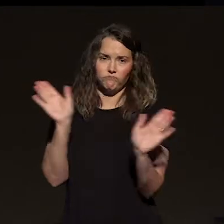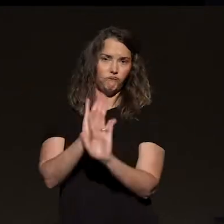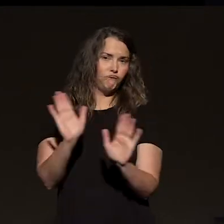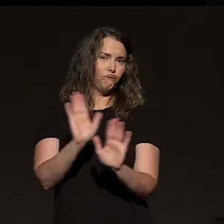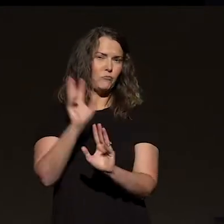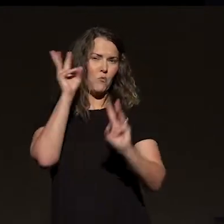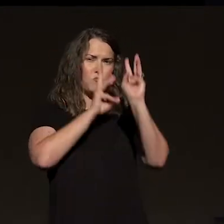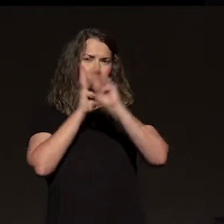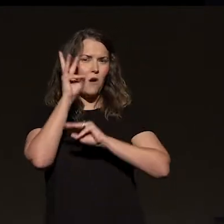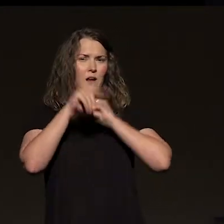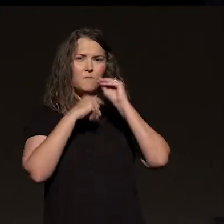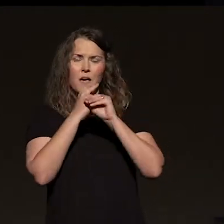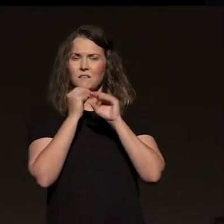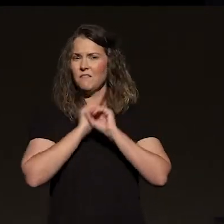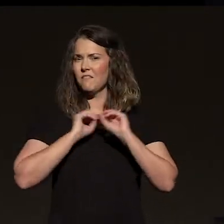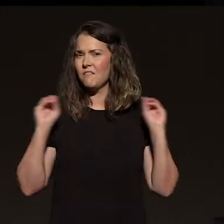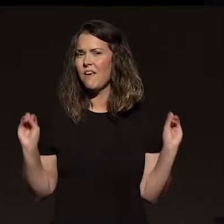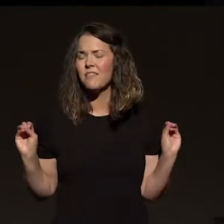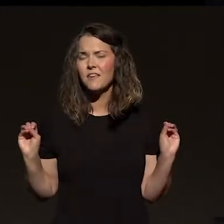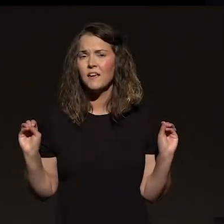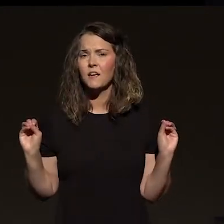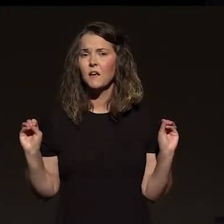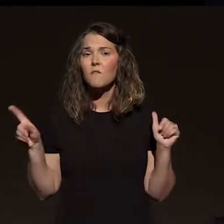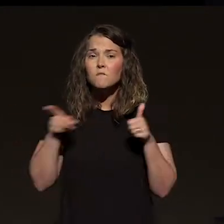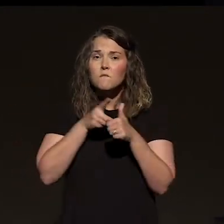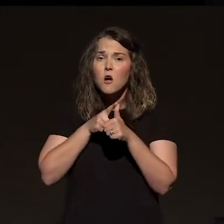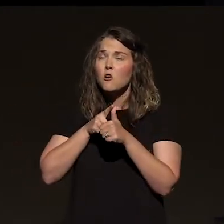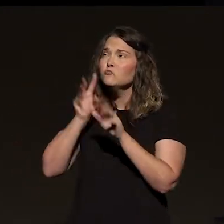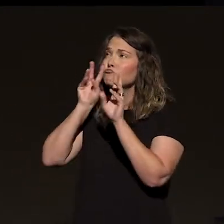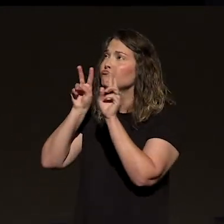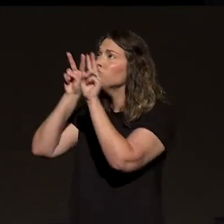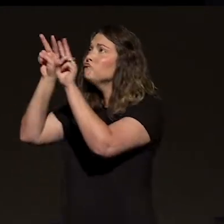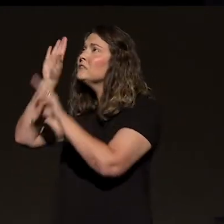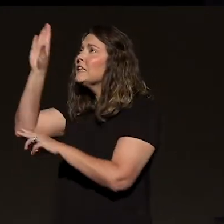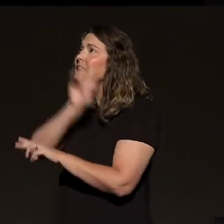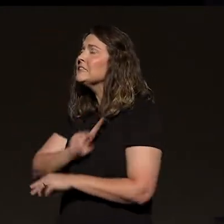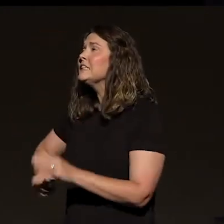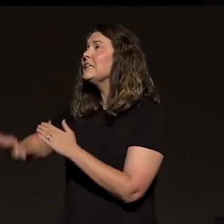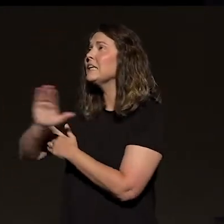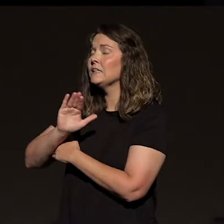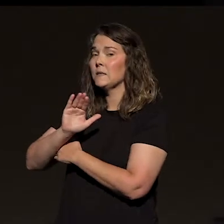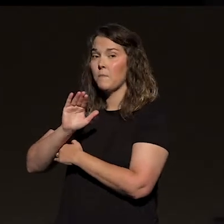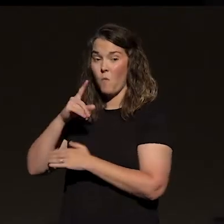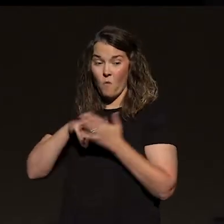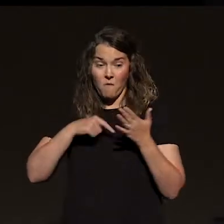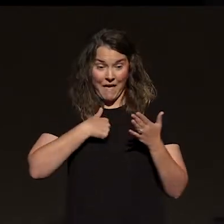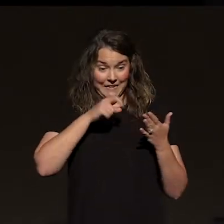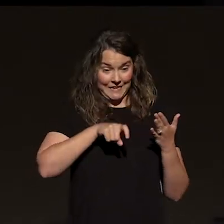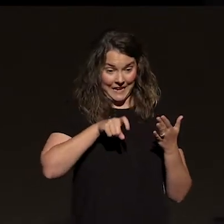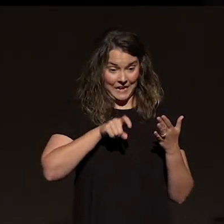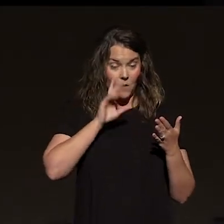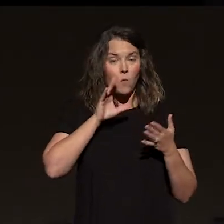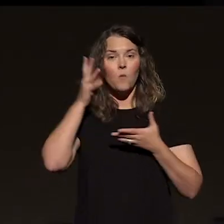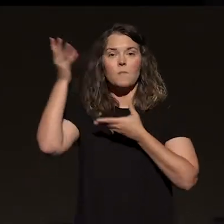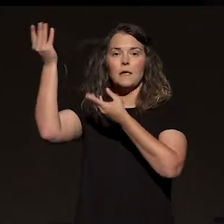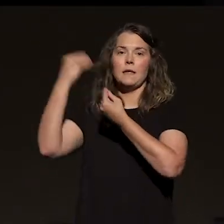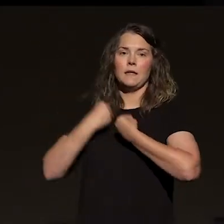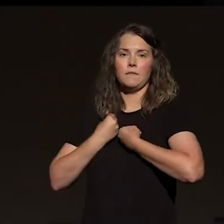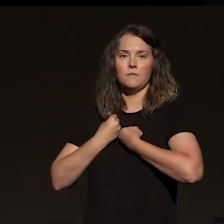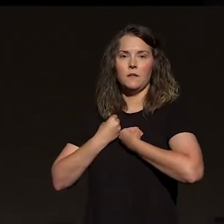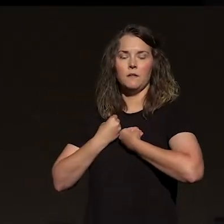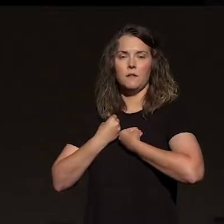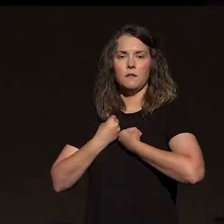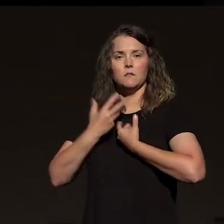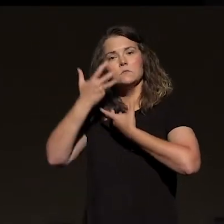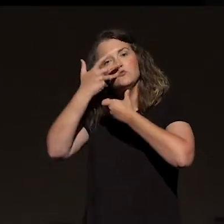worry about anything. Seek first my kingdom and everything you need is going to be added. Trust me. I'll give to you what you need, but don't